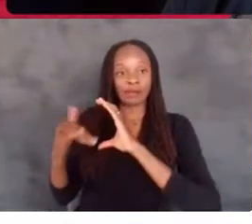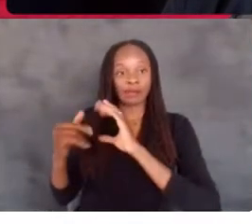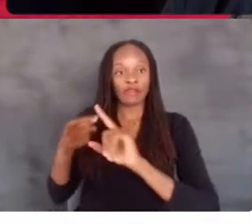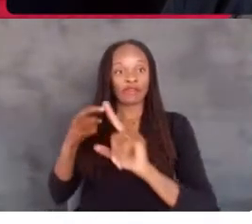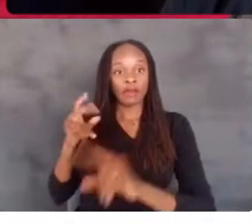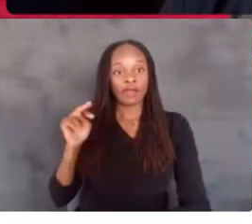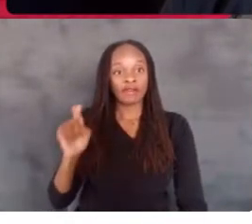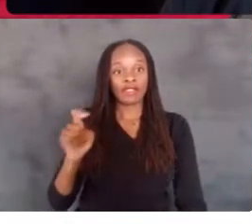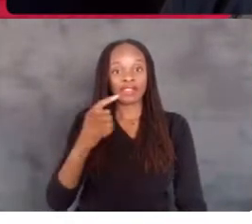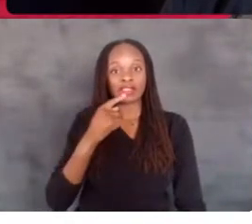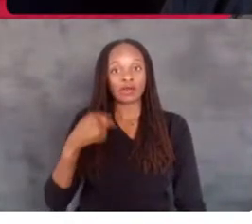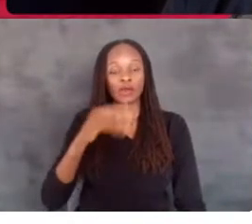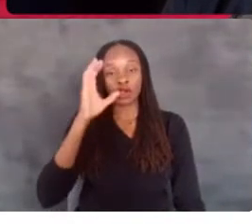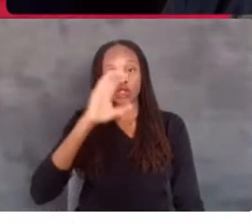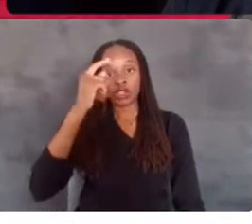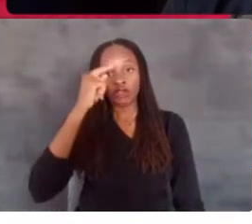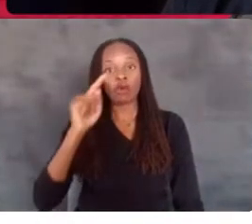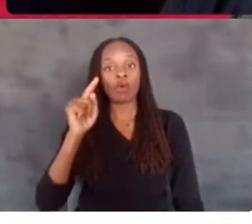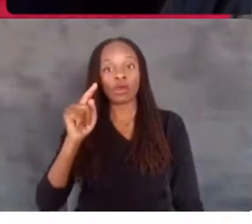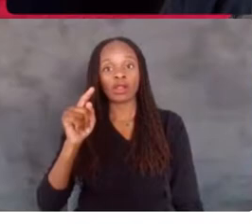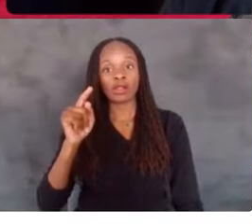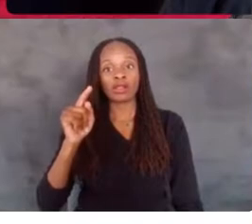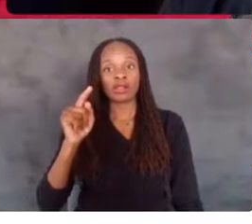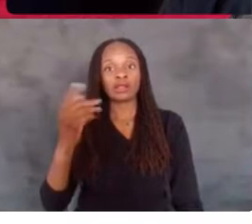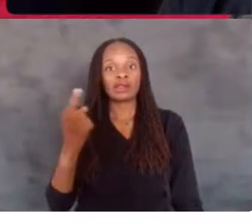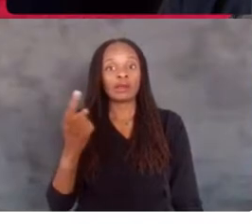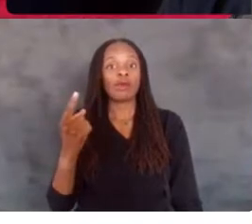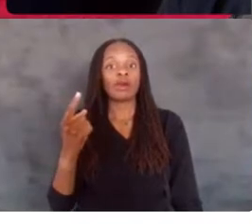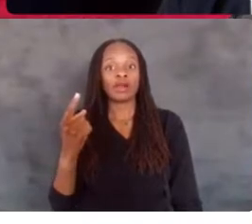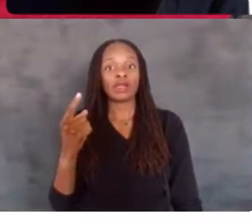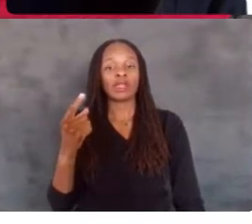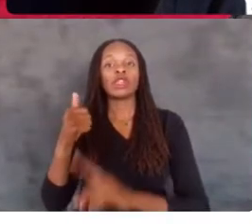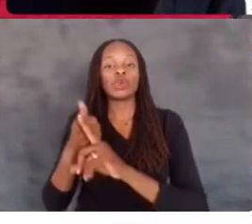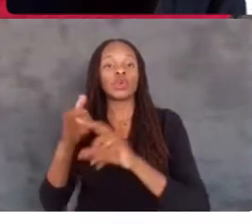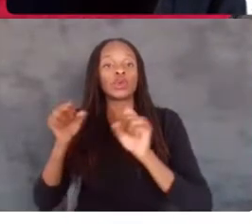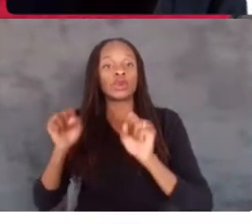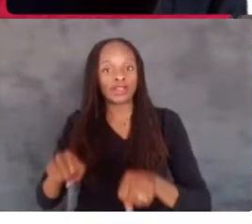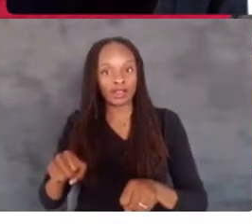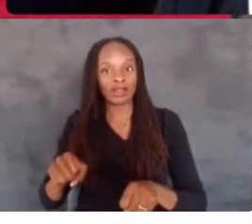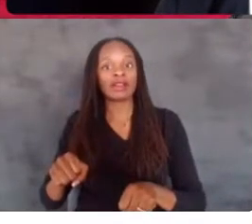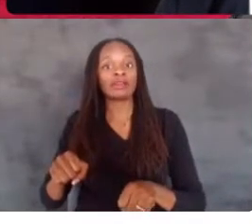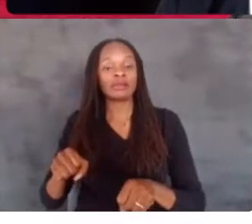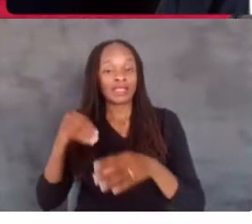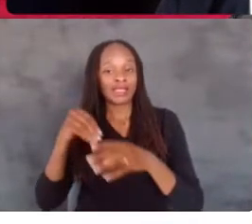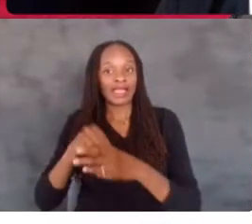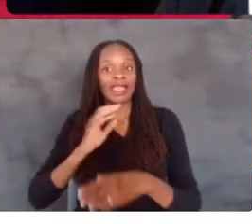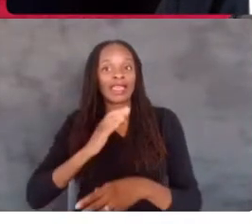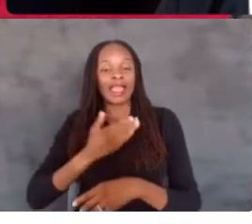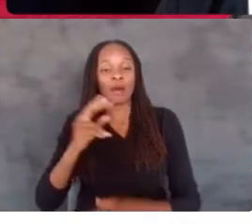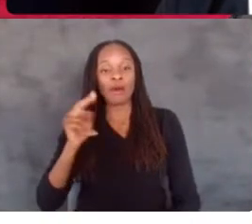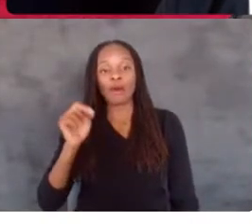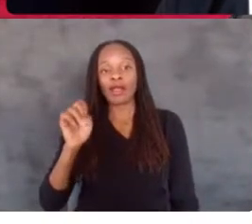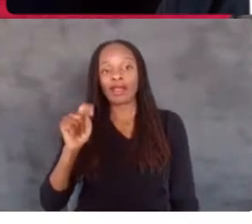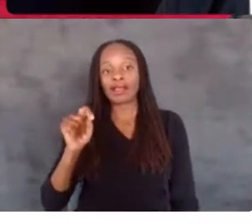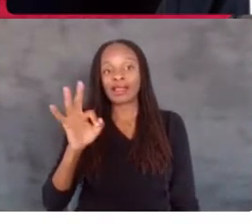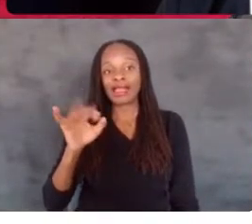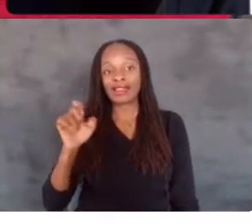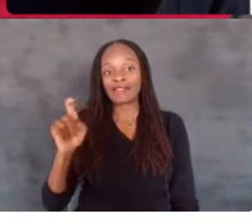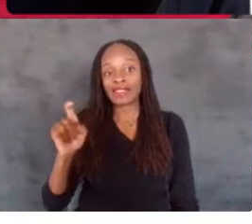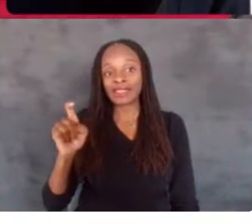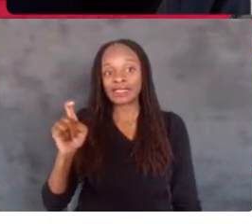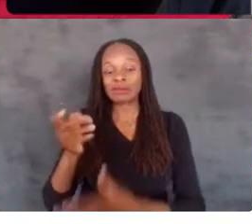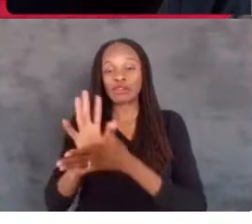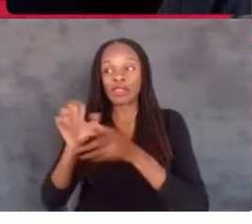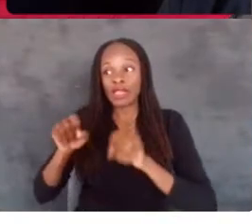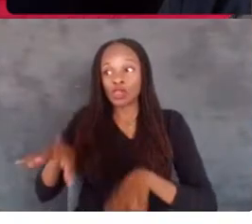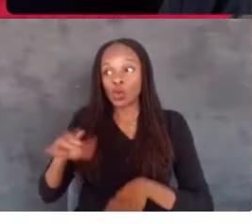saying, we're looking for someone who could be in our Netflix movie. Would your daughter be able to do it?